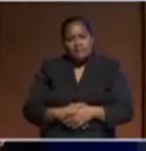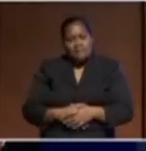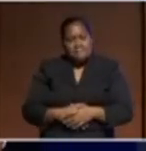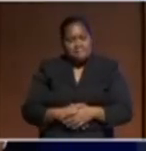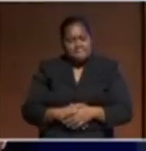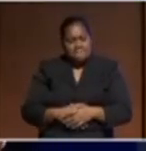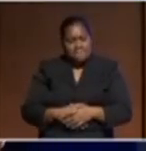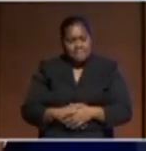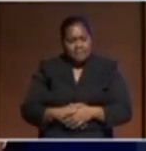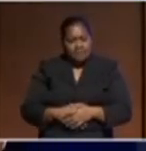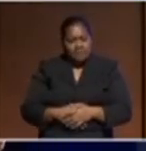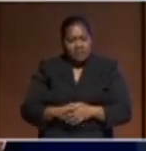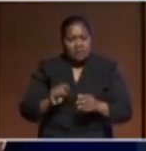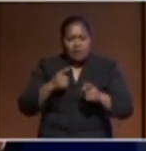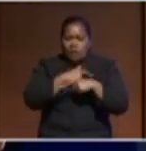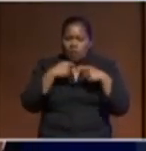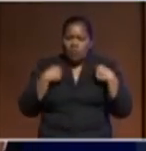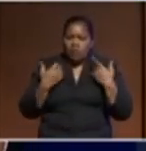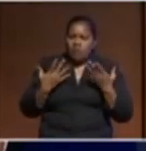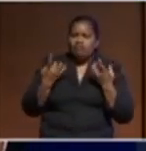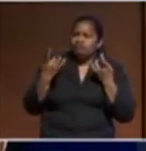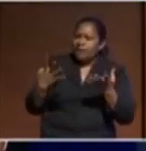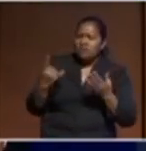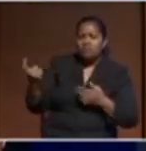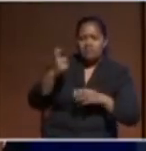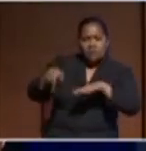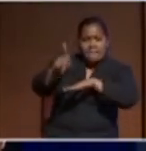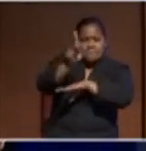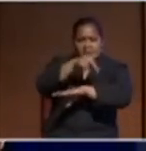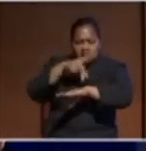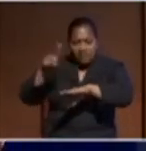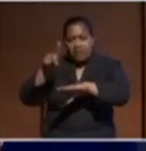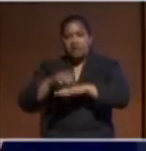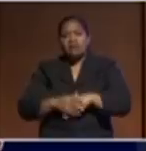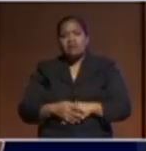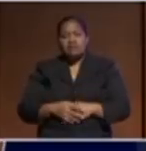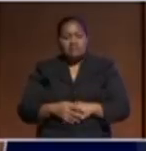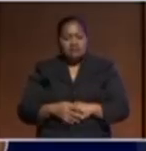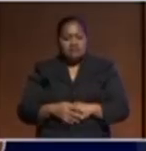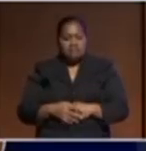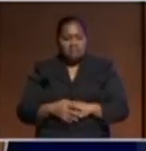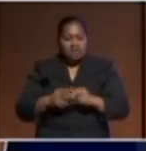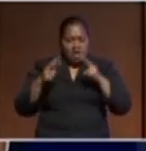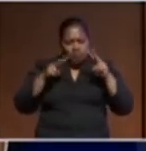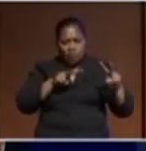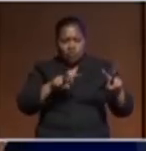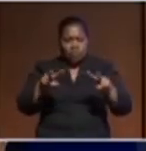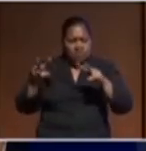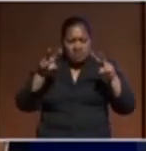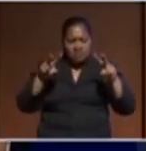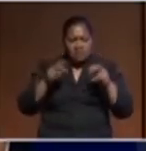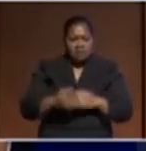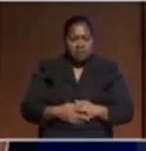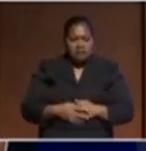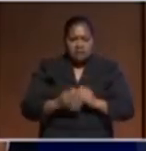probably ready to come into the Pacific to look at the potential of extracting the worth of